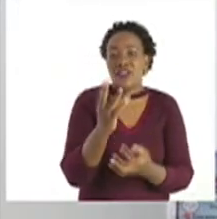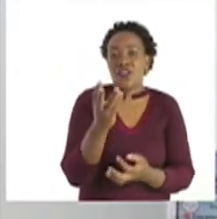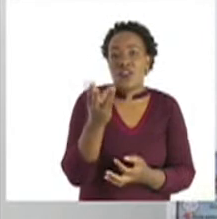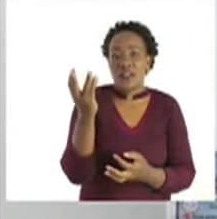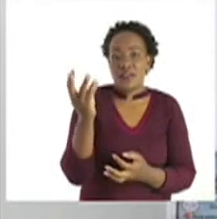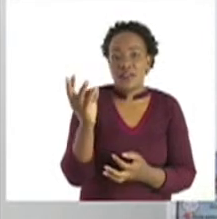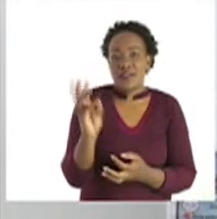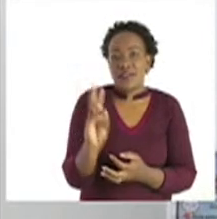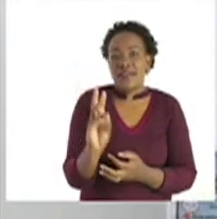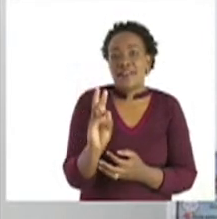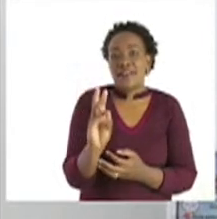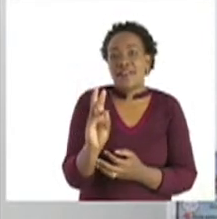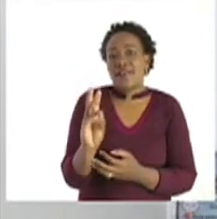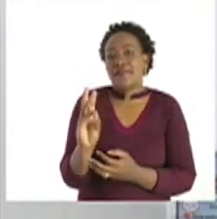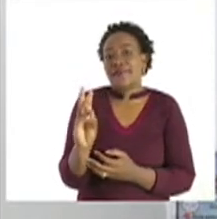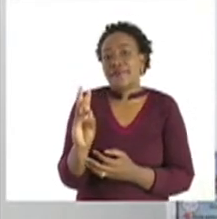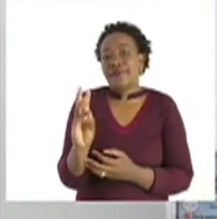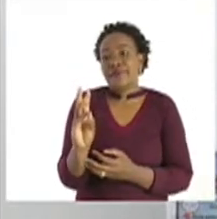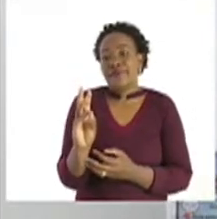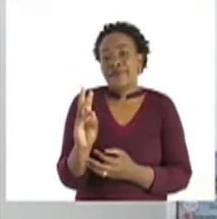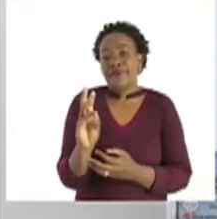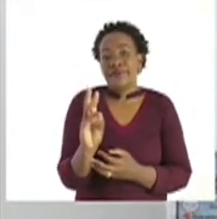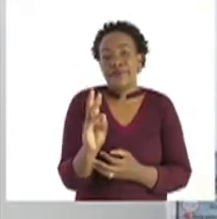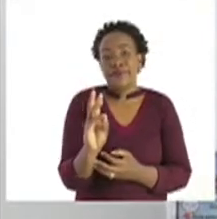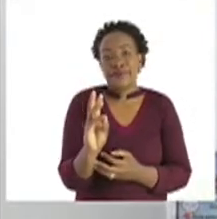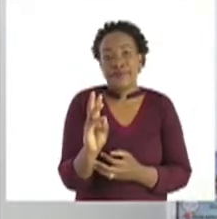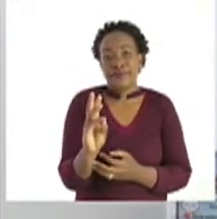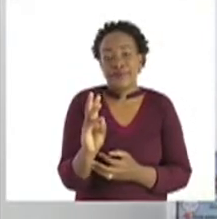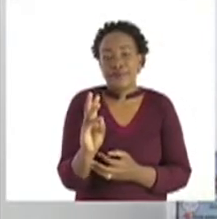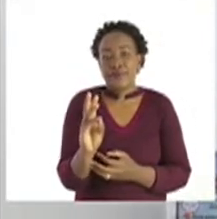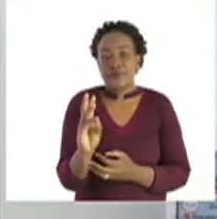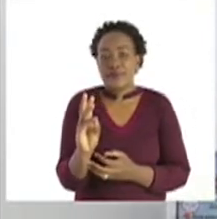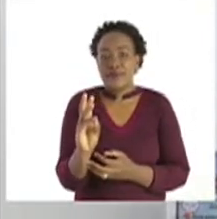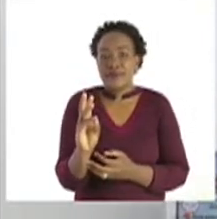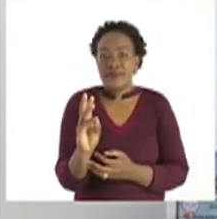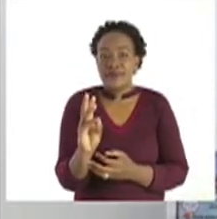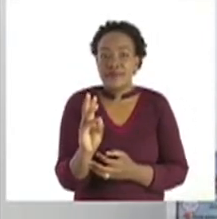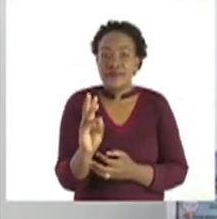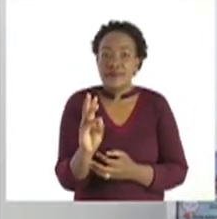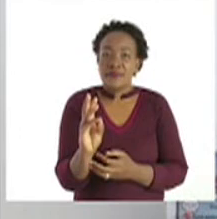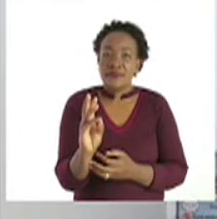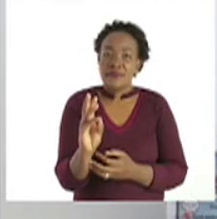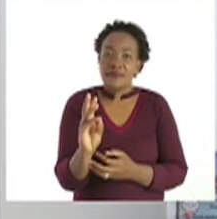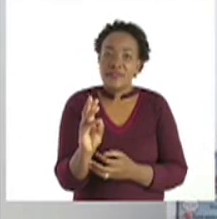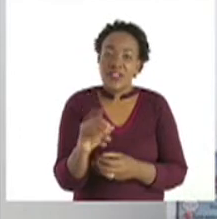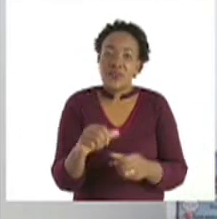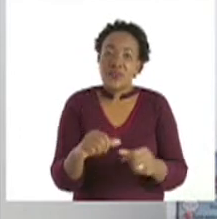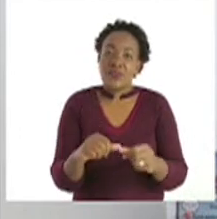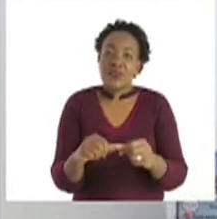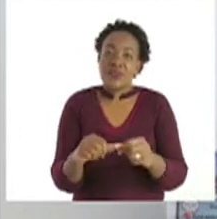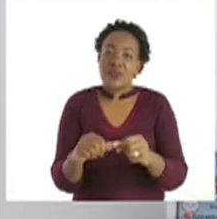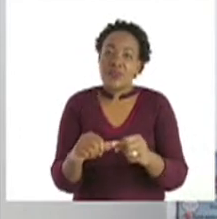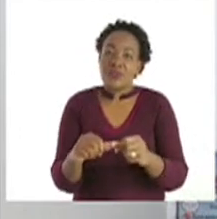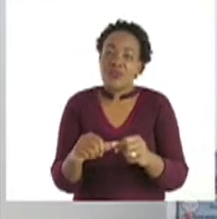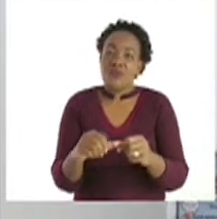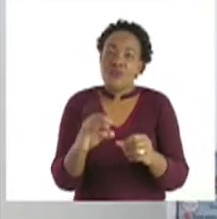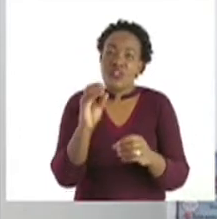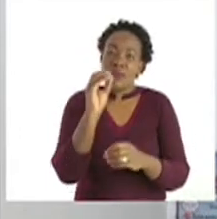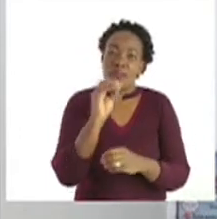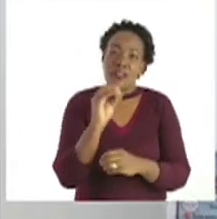Then our answer is 6. We move on to 0.